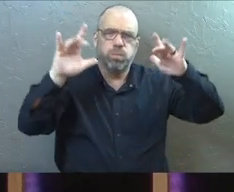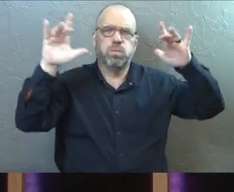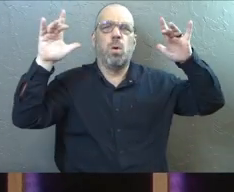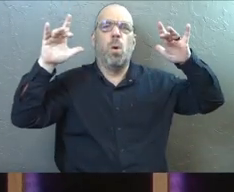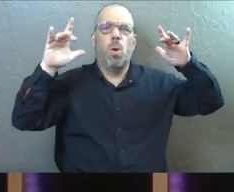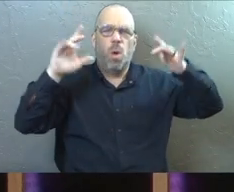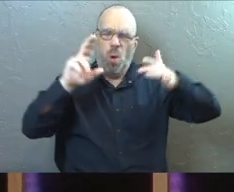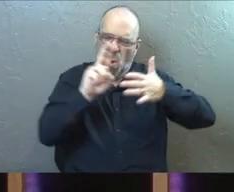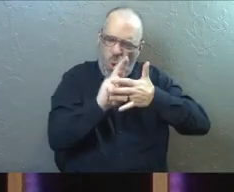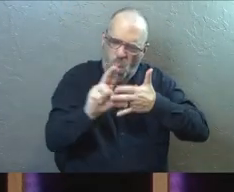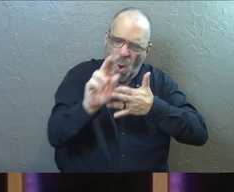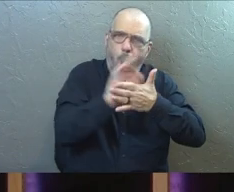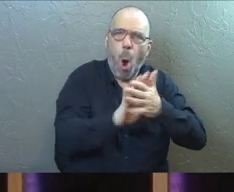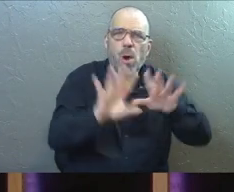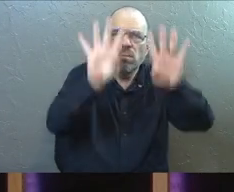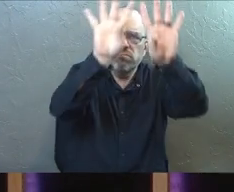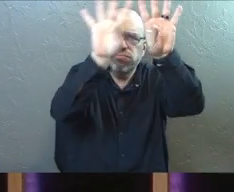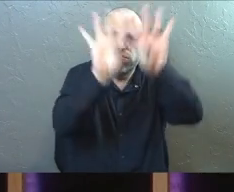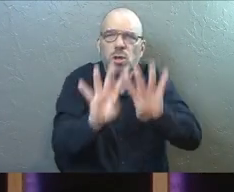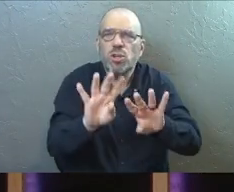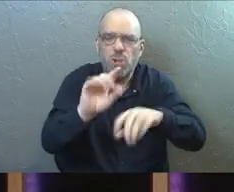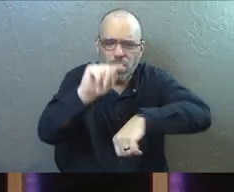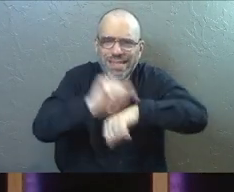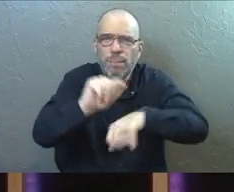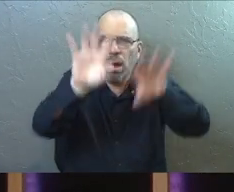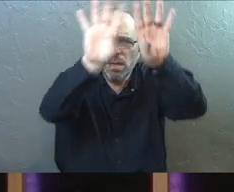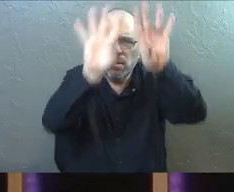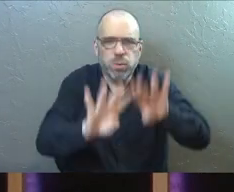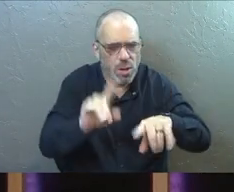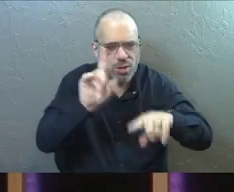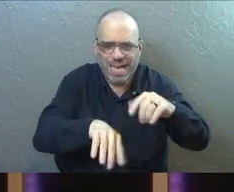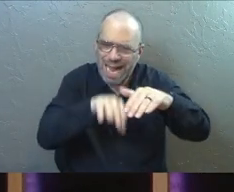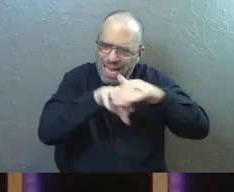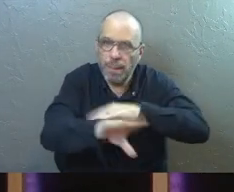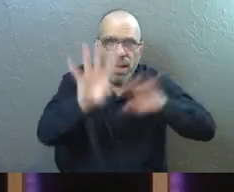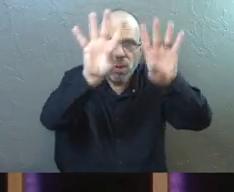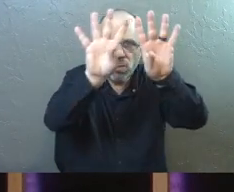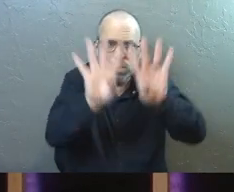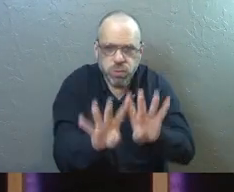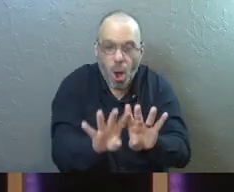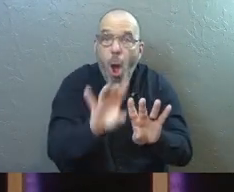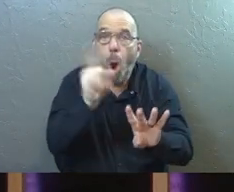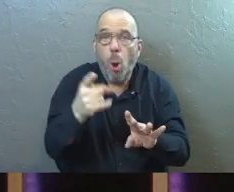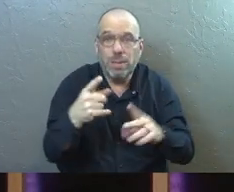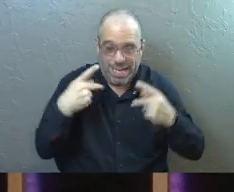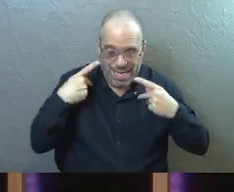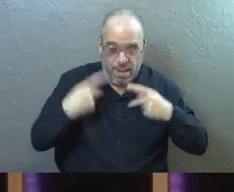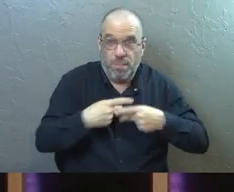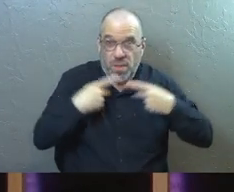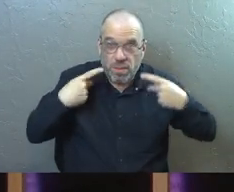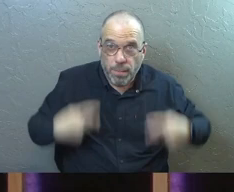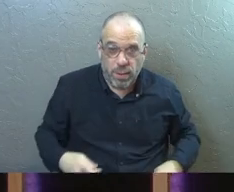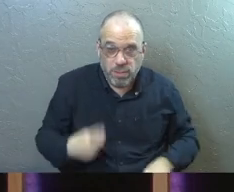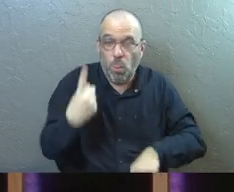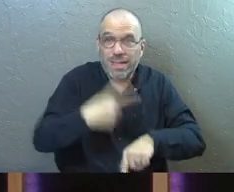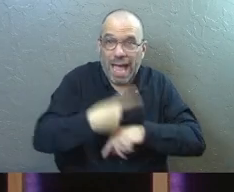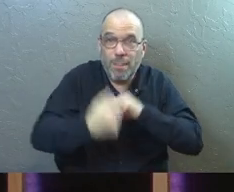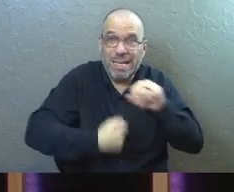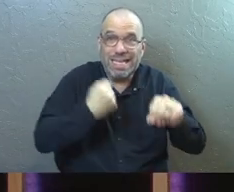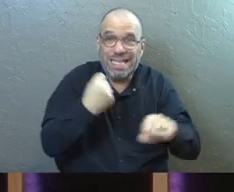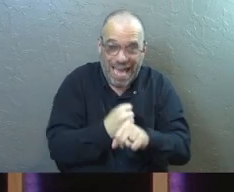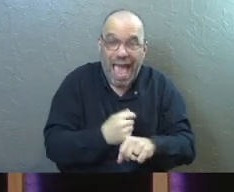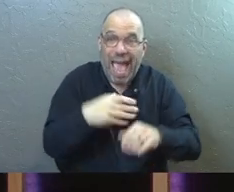The Holy of Holies with the curtain in front of it, you cannot come in. Only the high priest could come in once a year.